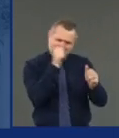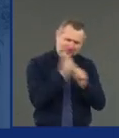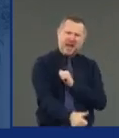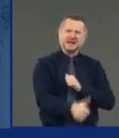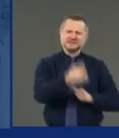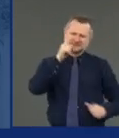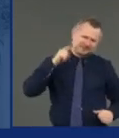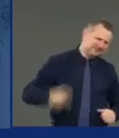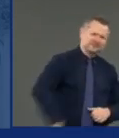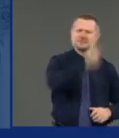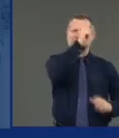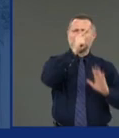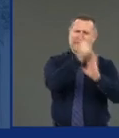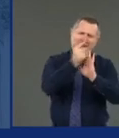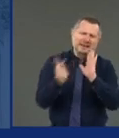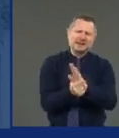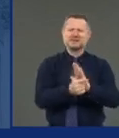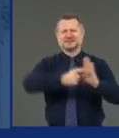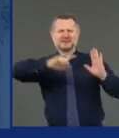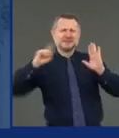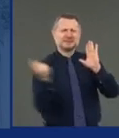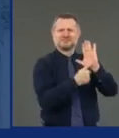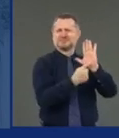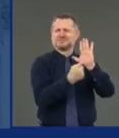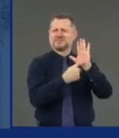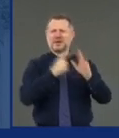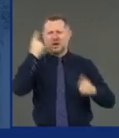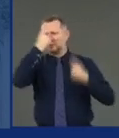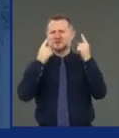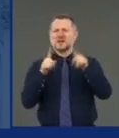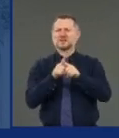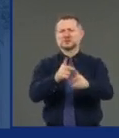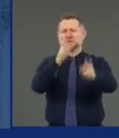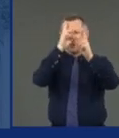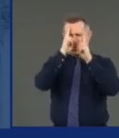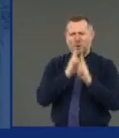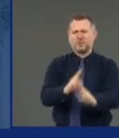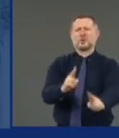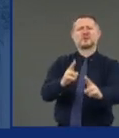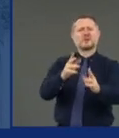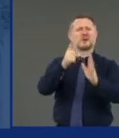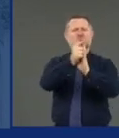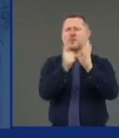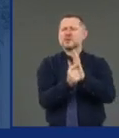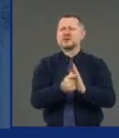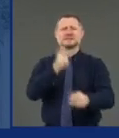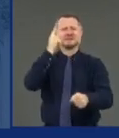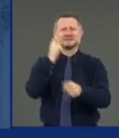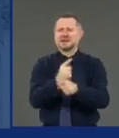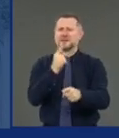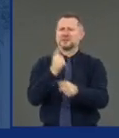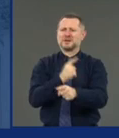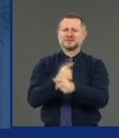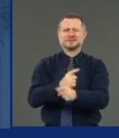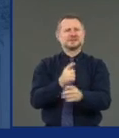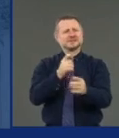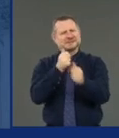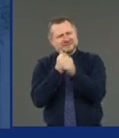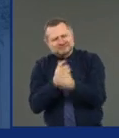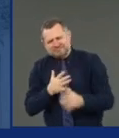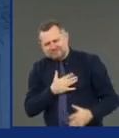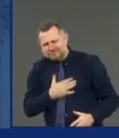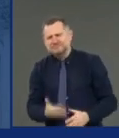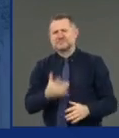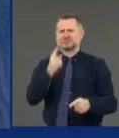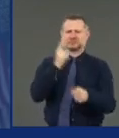that is honorable and decent and does the right thing for all Americans.